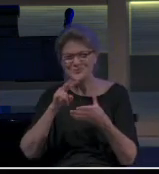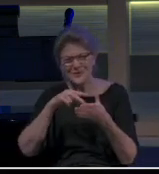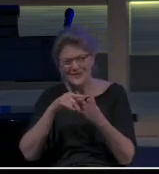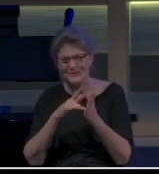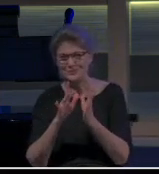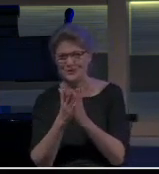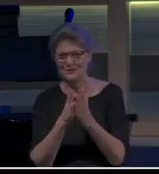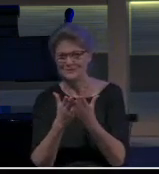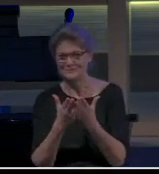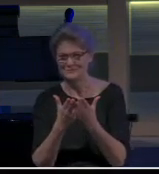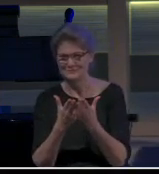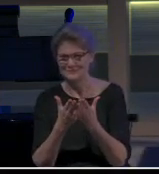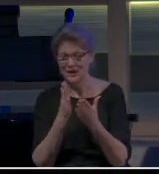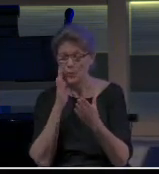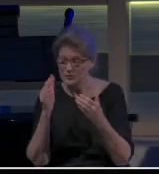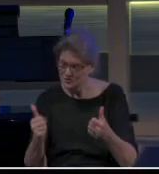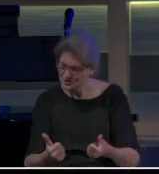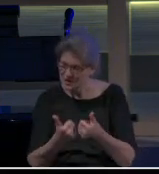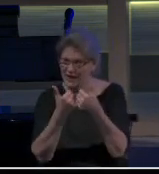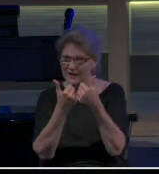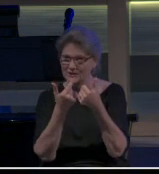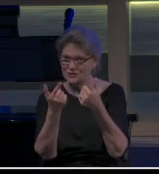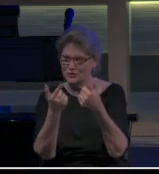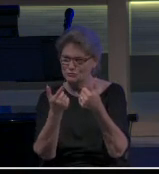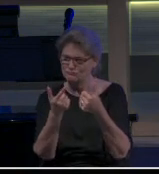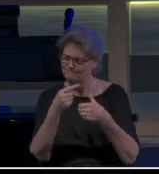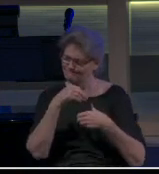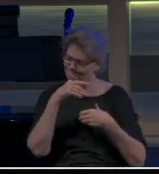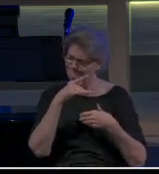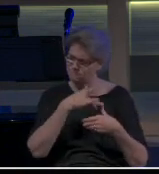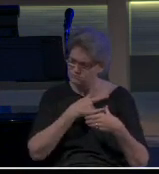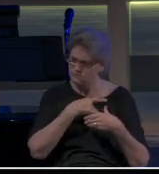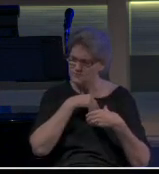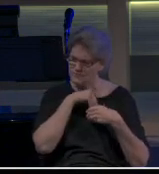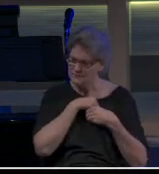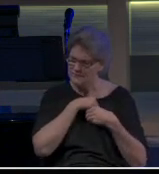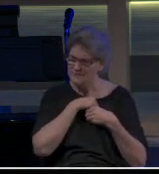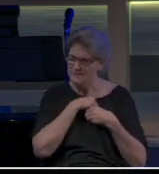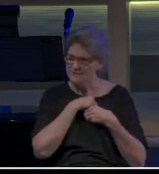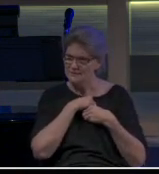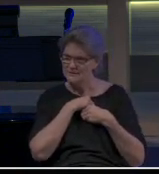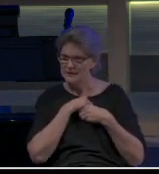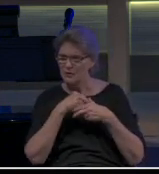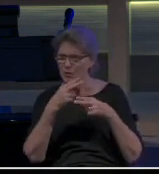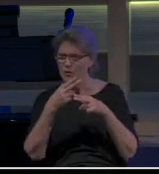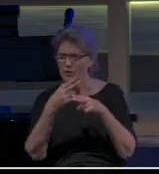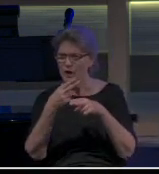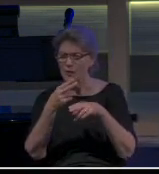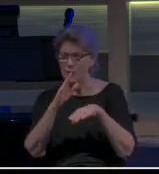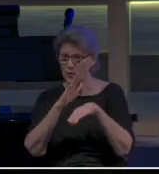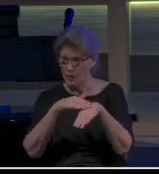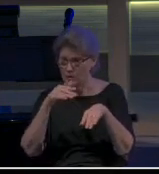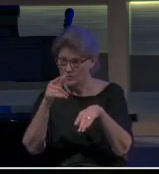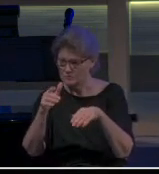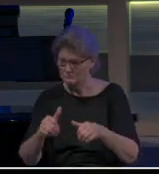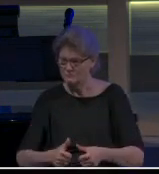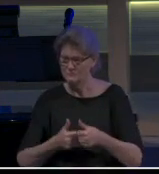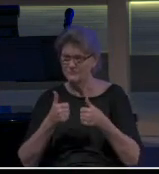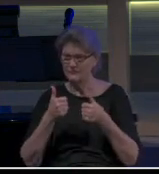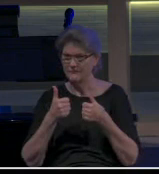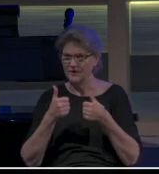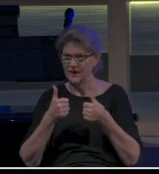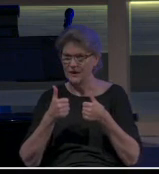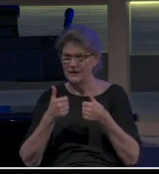because it will challenge you to your very core. It will call you to live a life that you know nobody